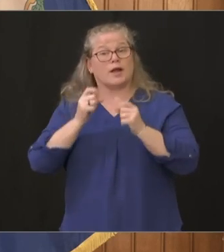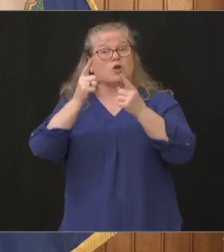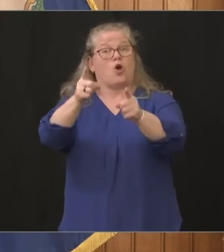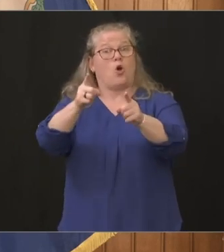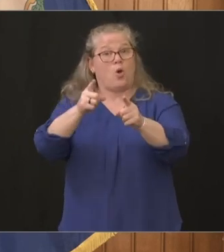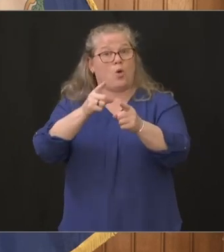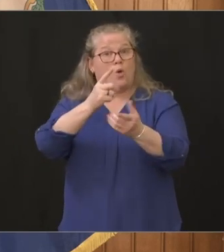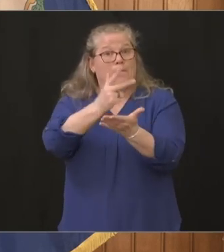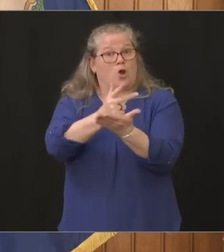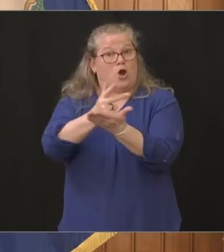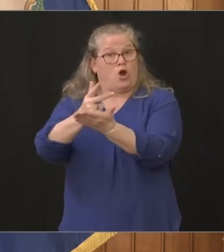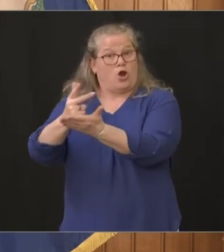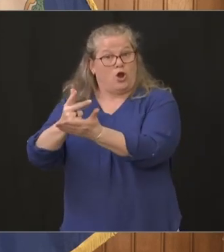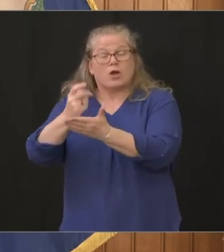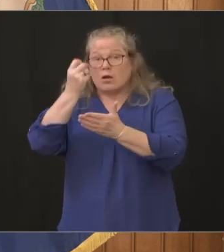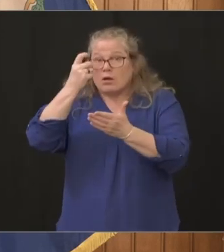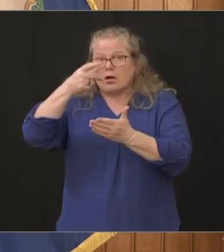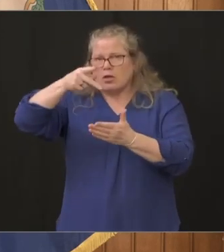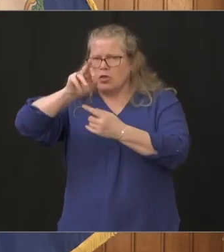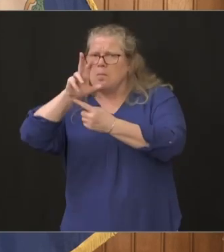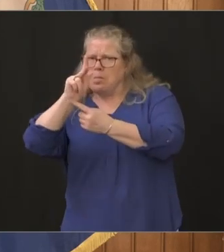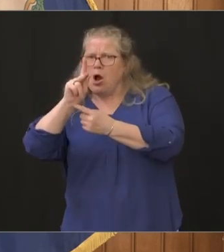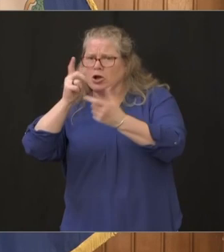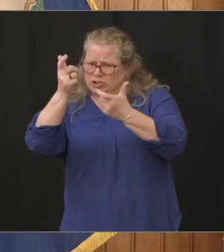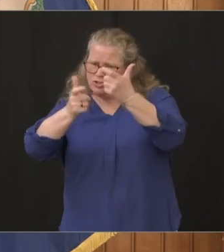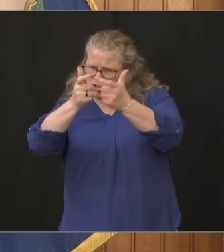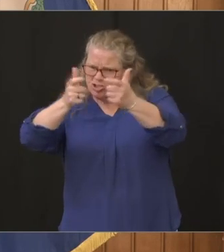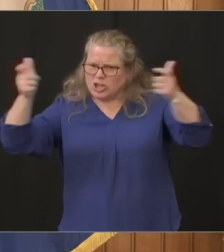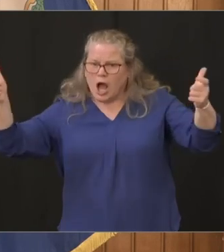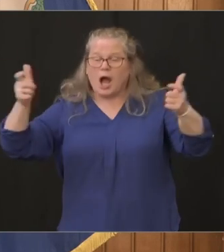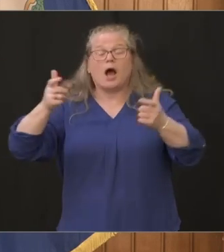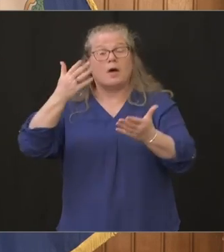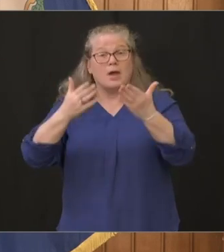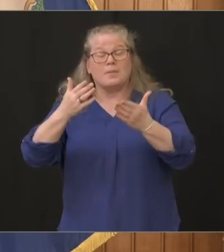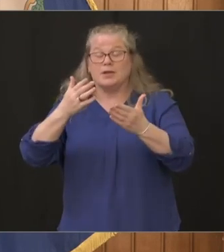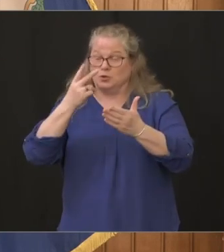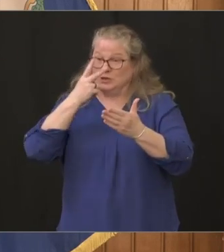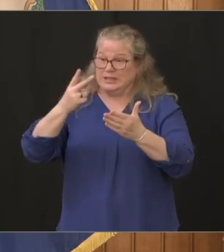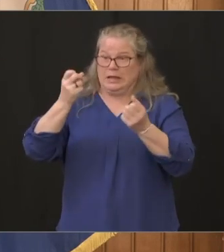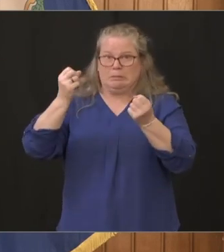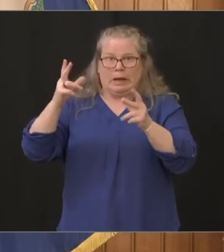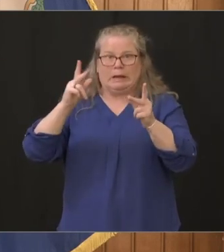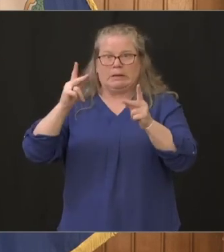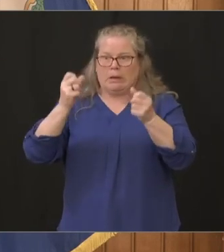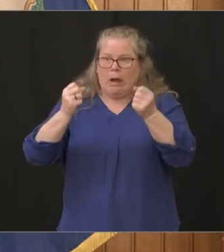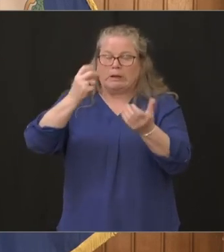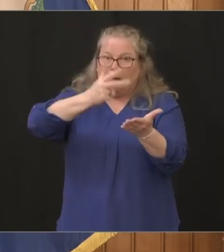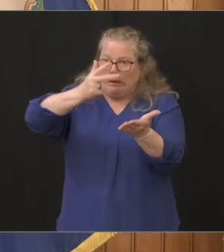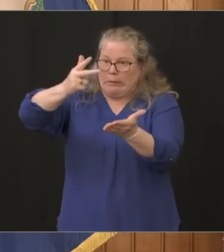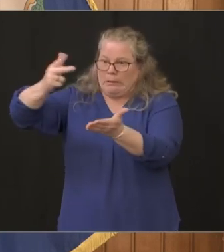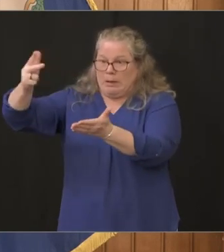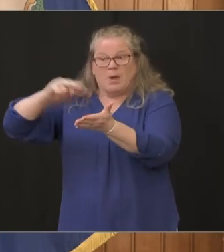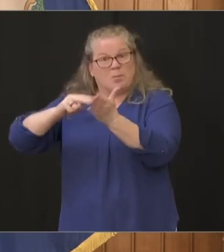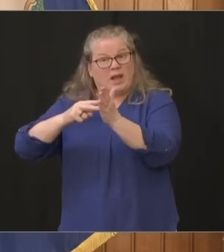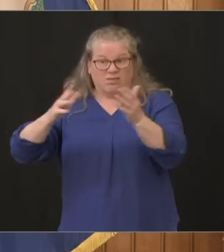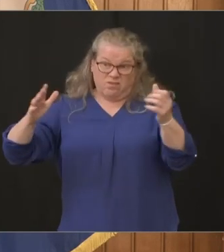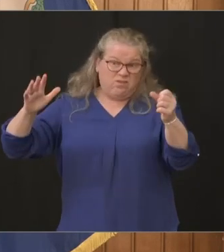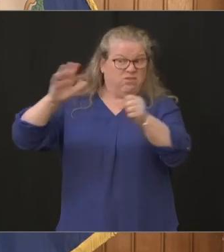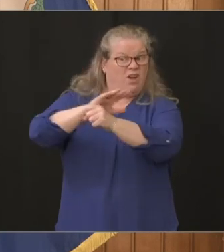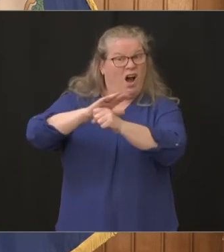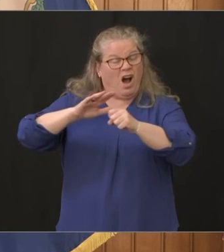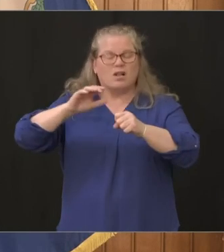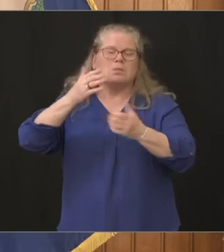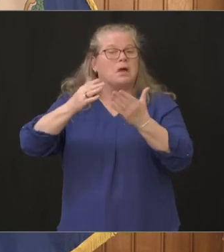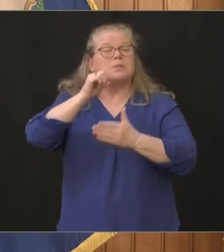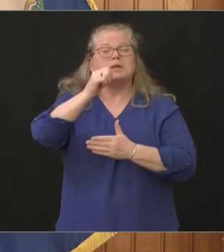are big parks by the way so just because the lot may be filled doesn't necessarily mean that that particular park is full she met with the friends